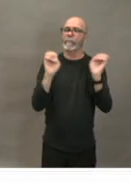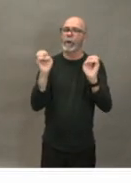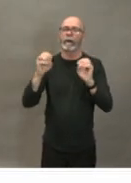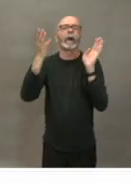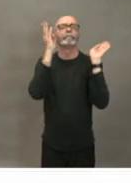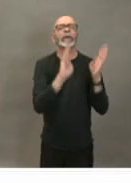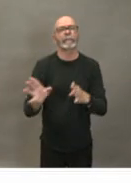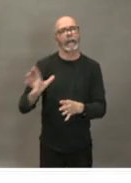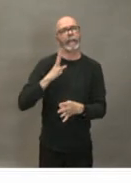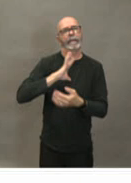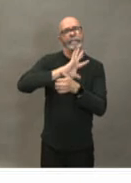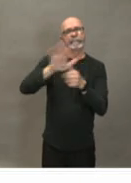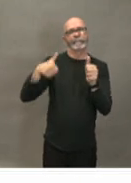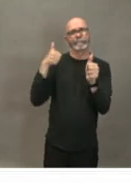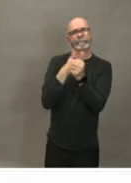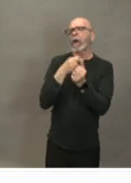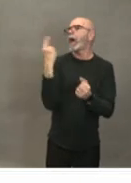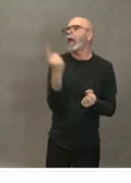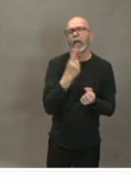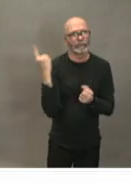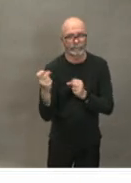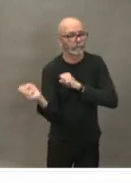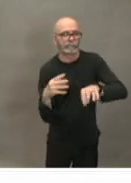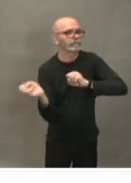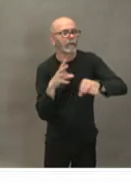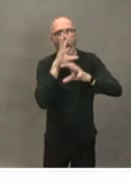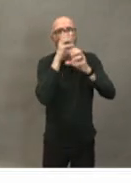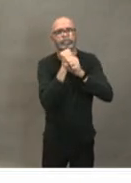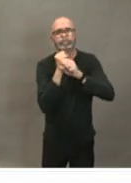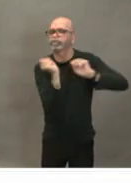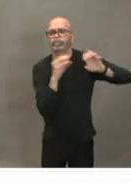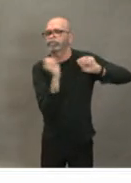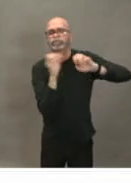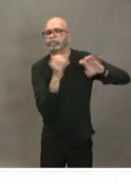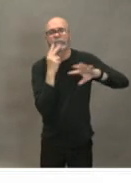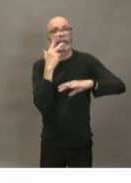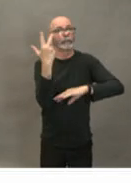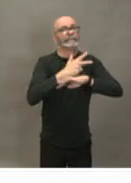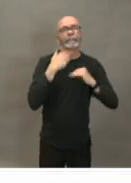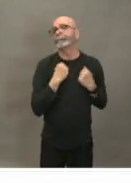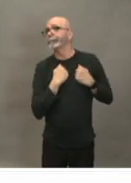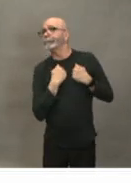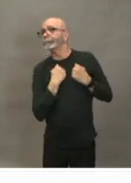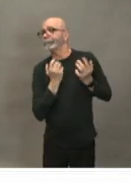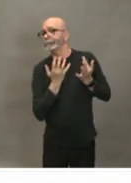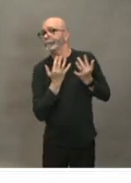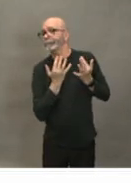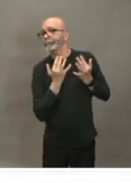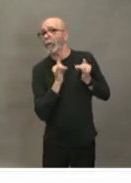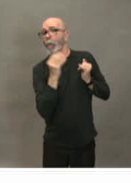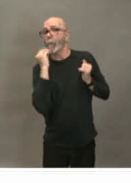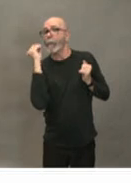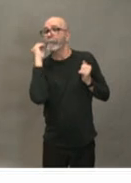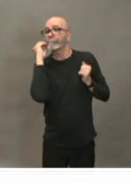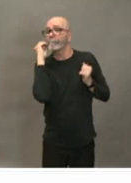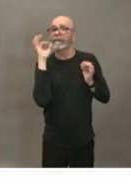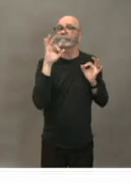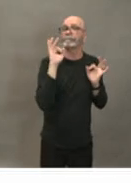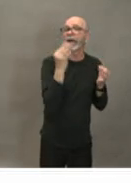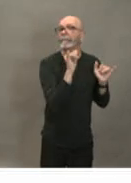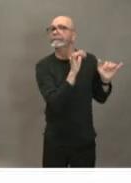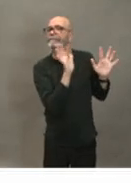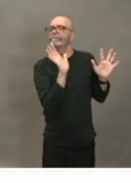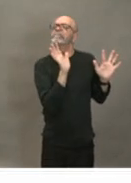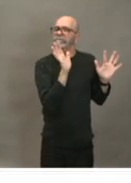prepared all the time for to be able to for for three days to kind of be on our own in our homes with our families i would ask people now